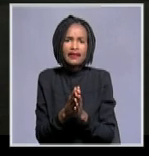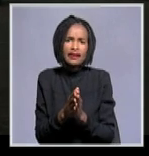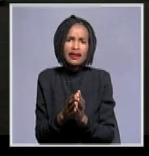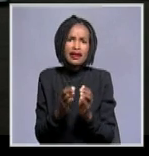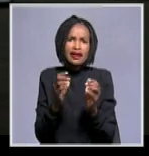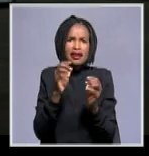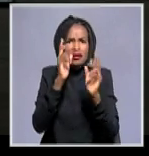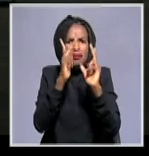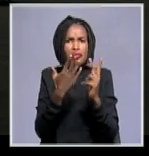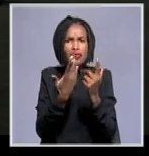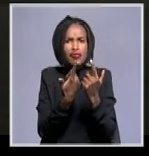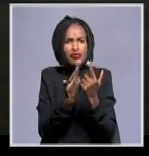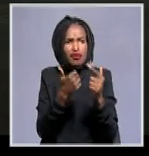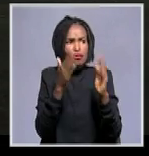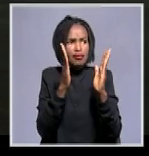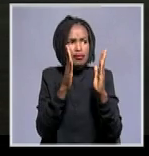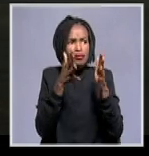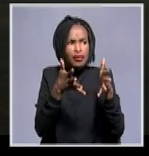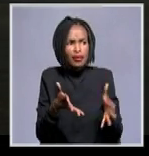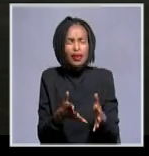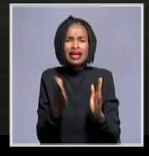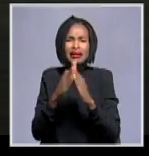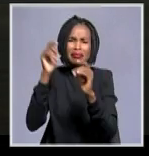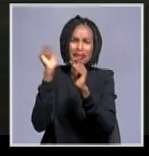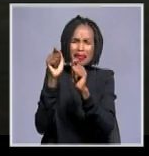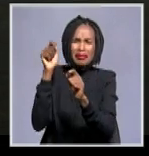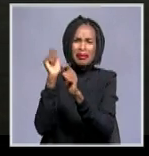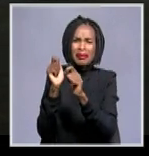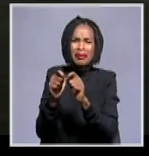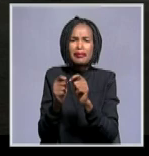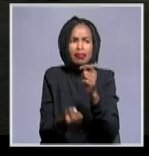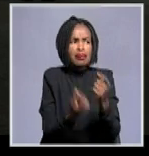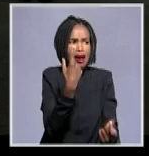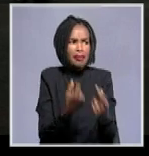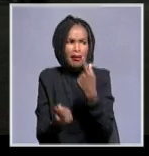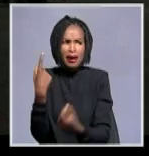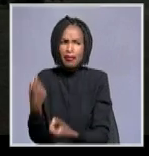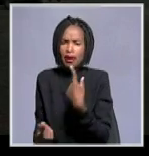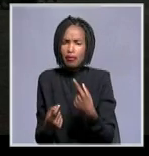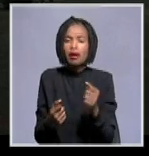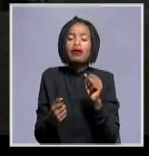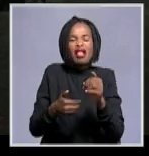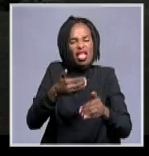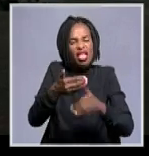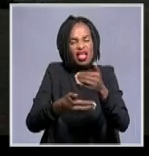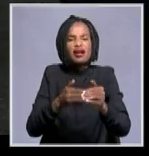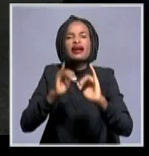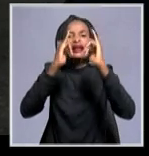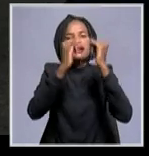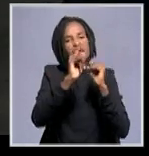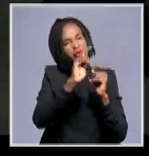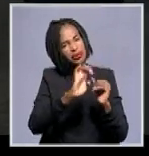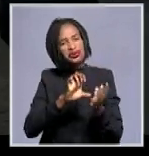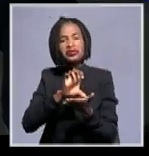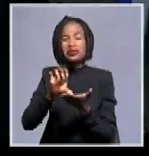coming from rural areas and then more and more informal settlements being set up and this has resulted in the municipality